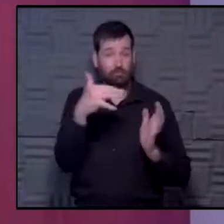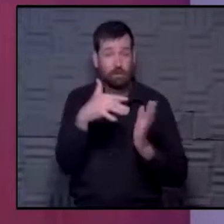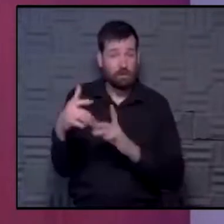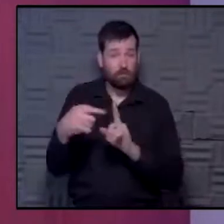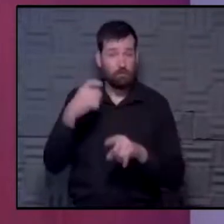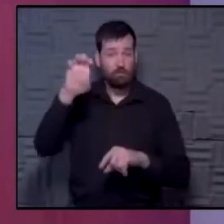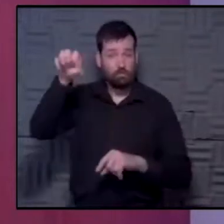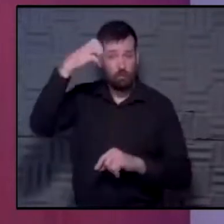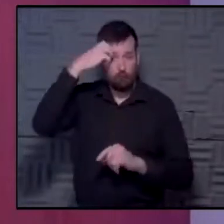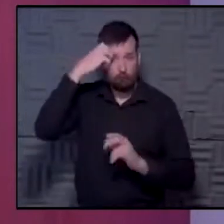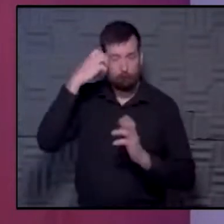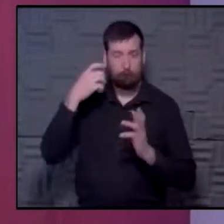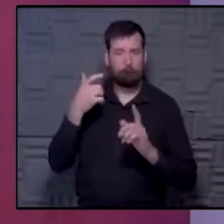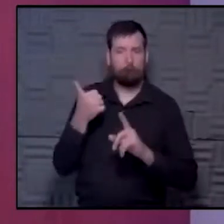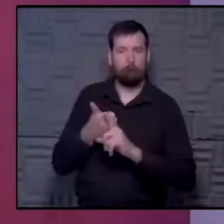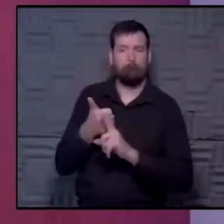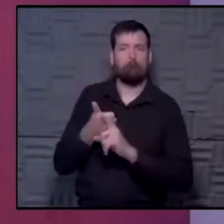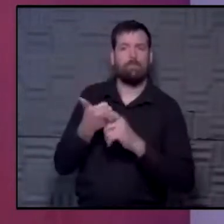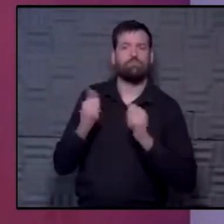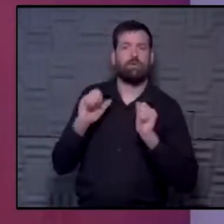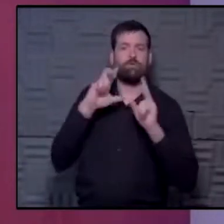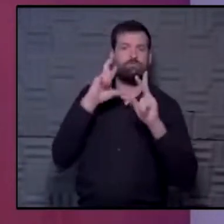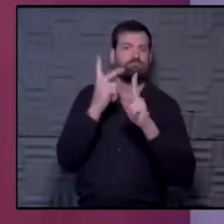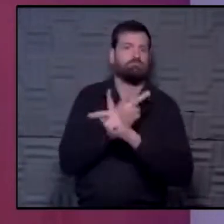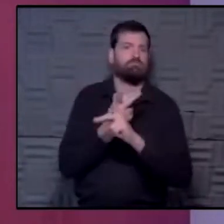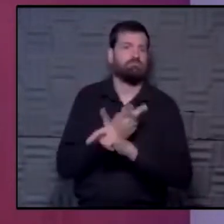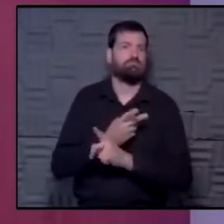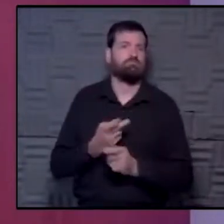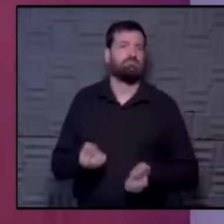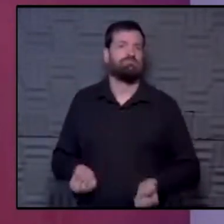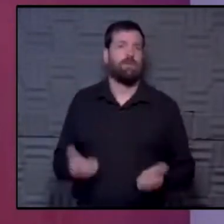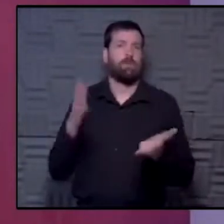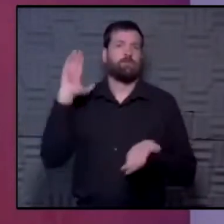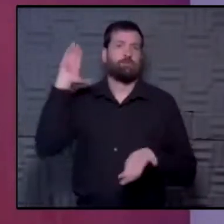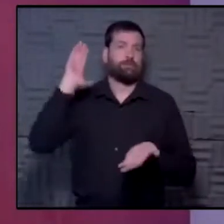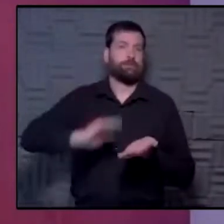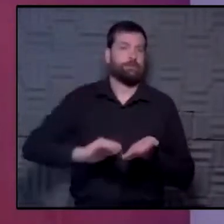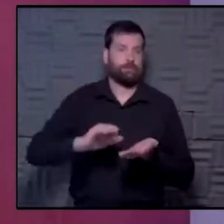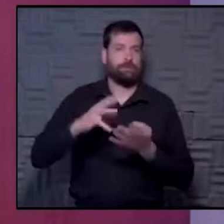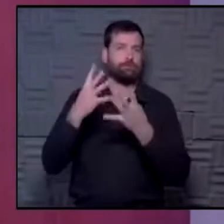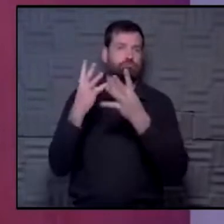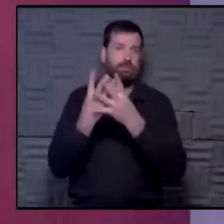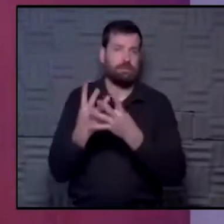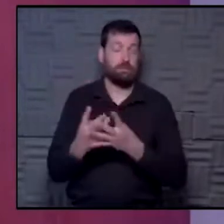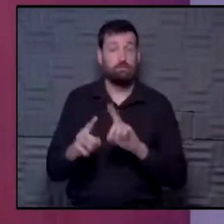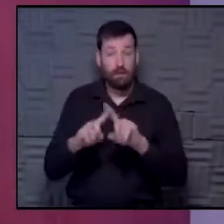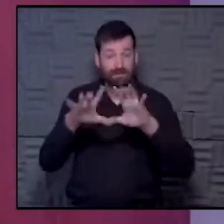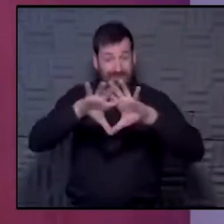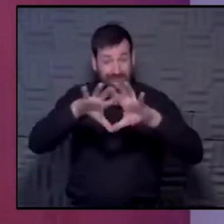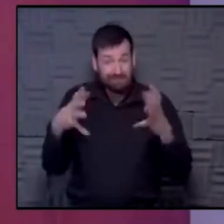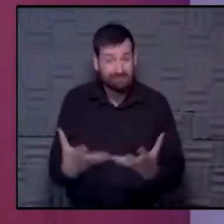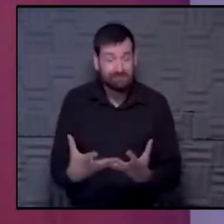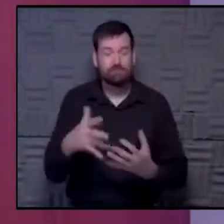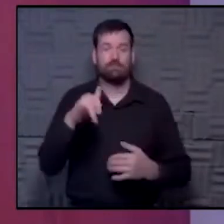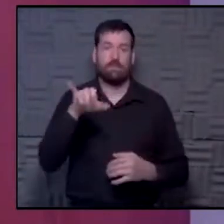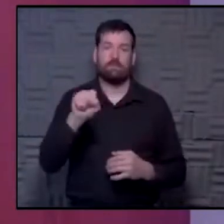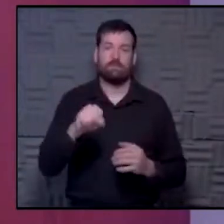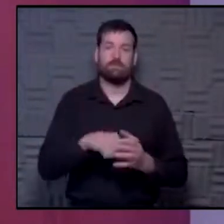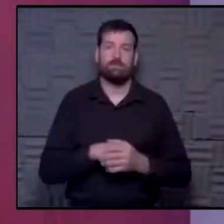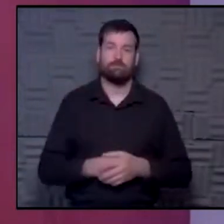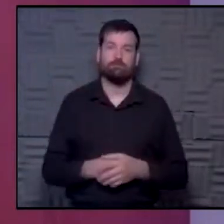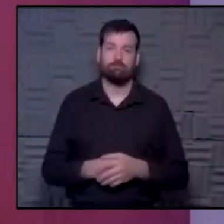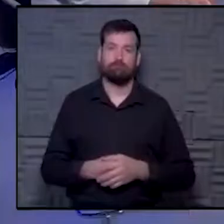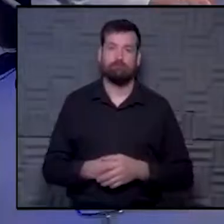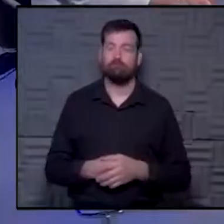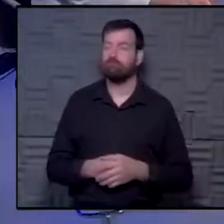from Europe, for example, that have also tried to quantify the decreased screening. And so I do think this happened globally. And so it's really a huge global issue.